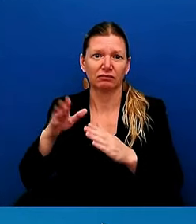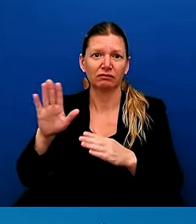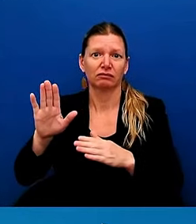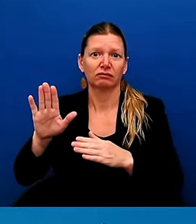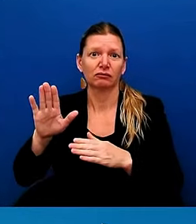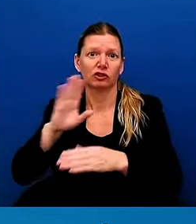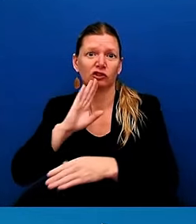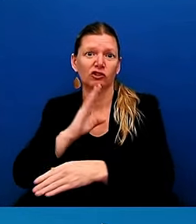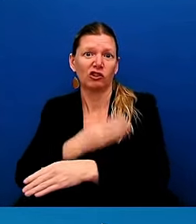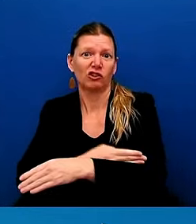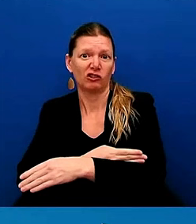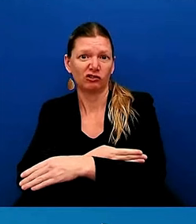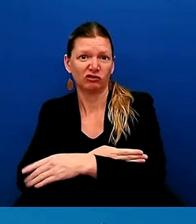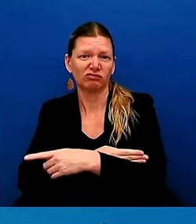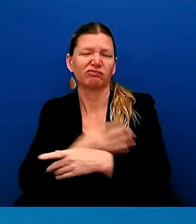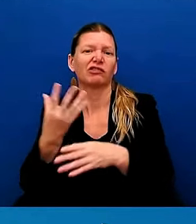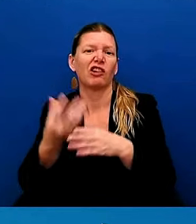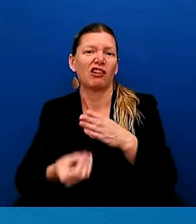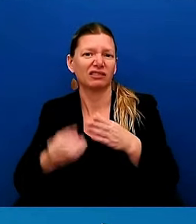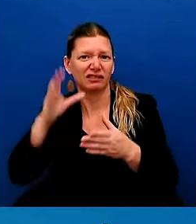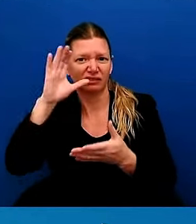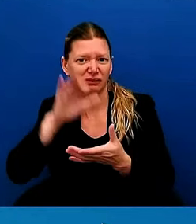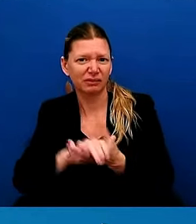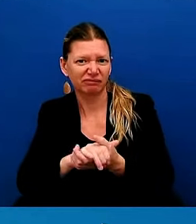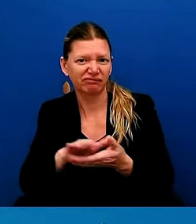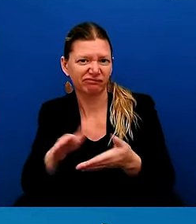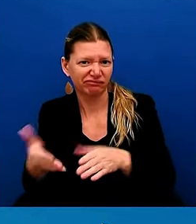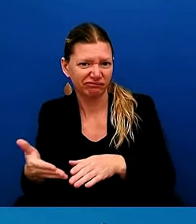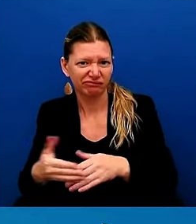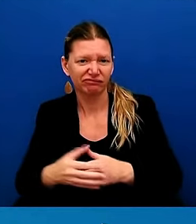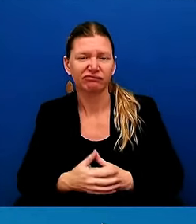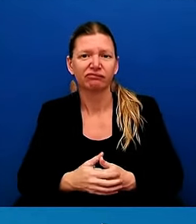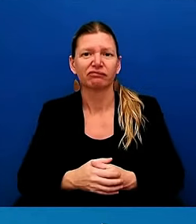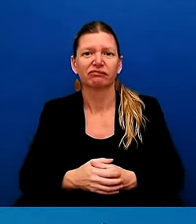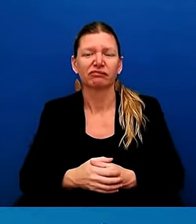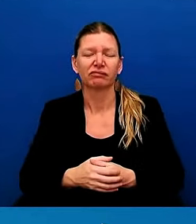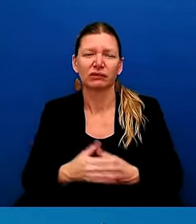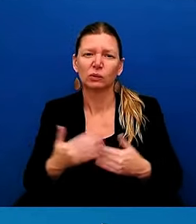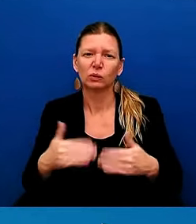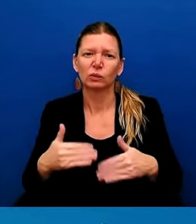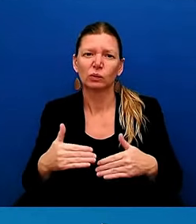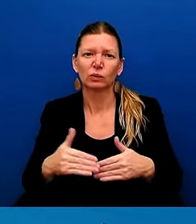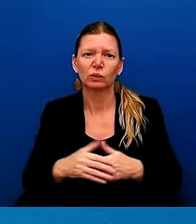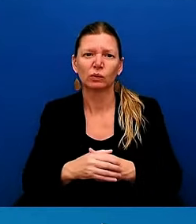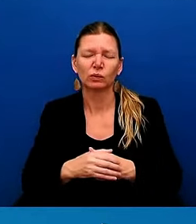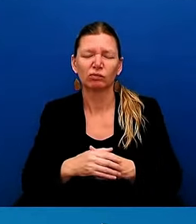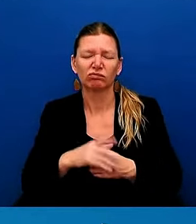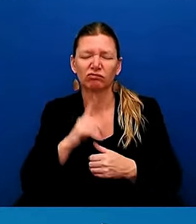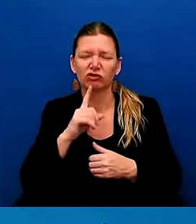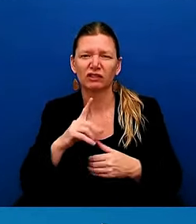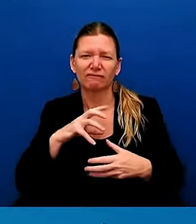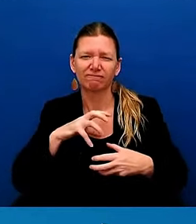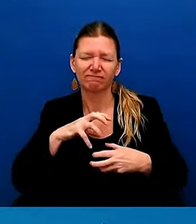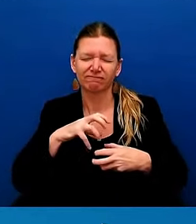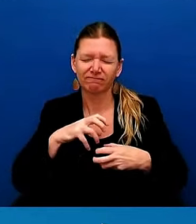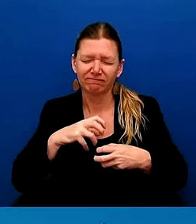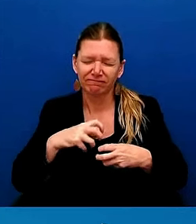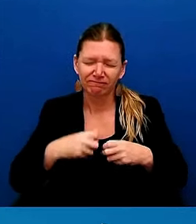And there is real pain and trauma that has resulted because of this